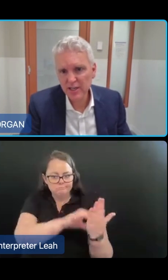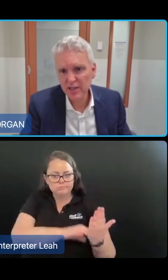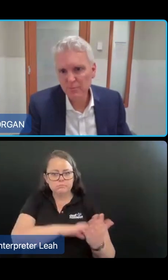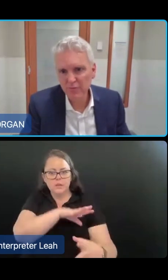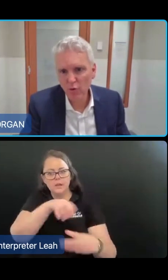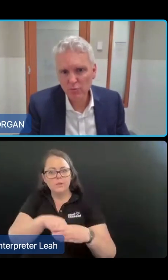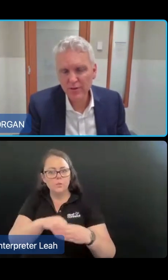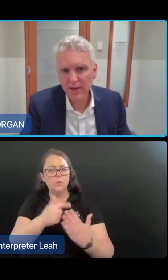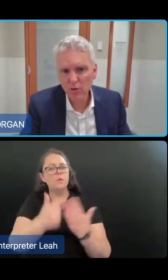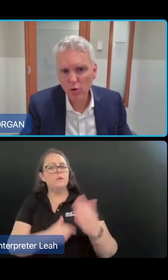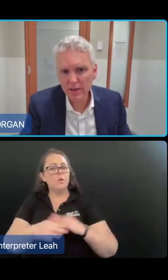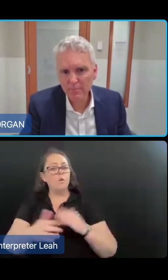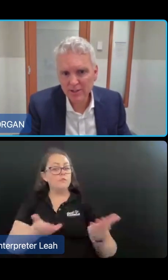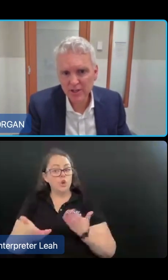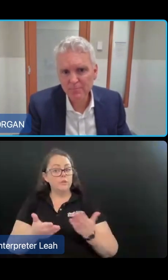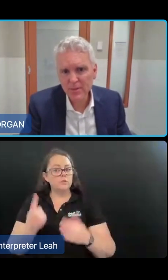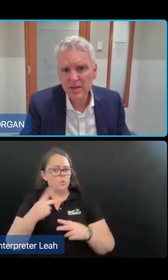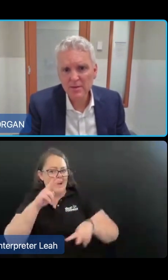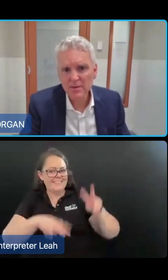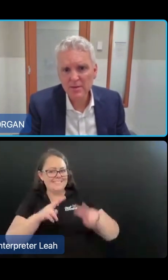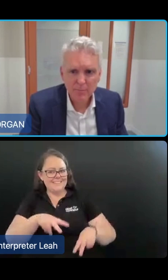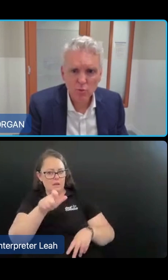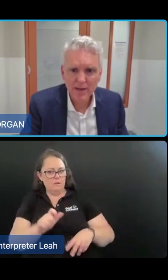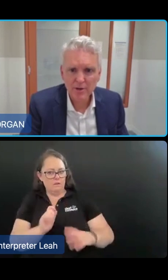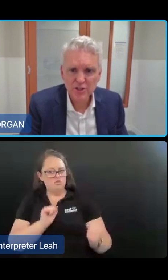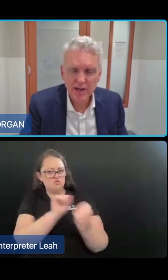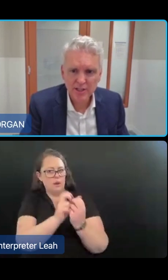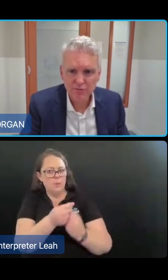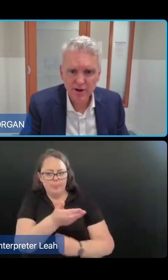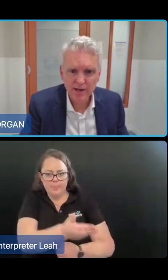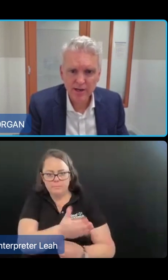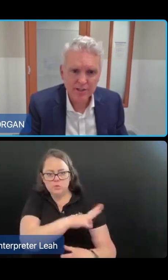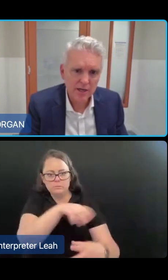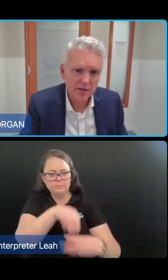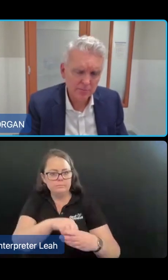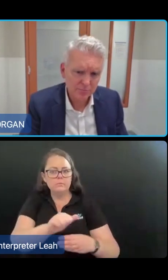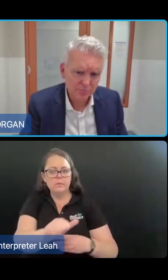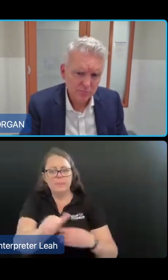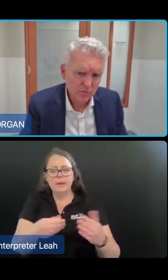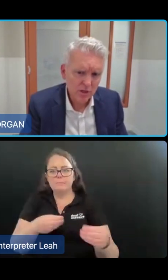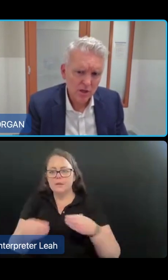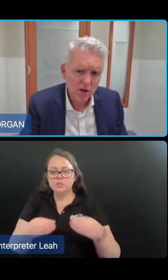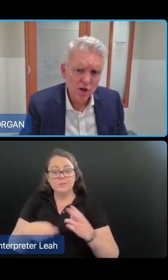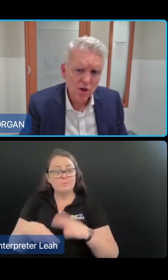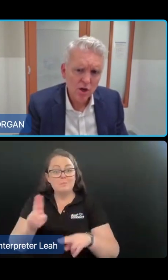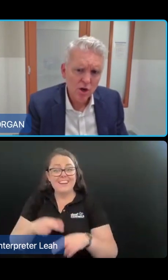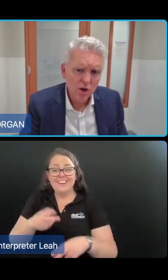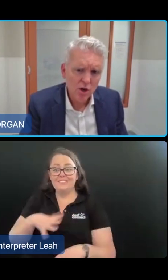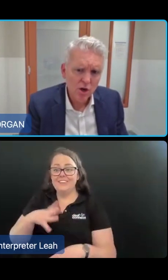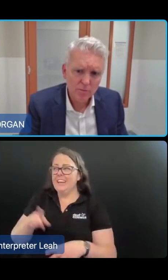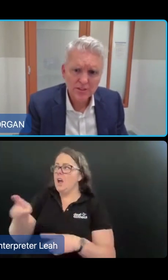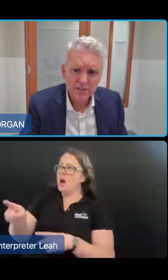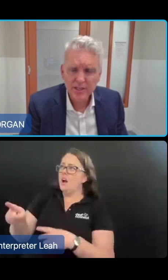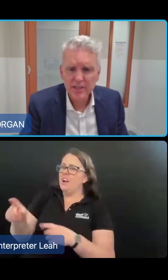assessor that can be afforded within their quarterly budget, but then people will be able to change these around as needed. All